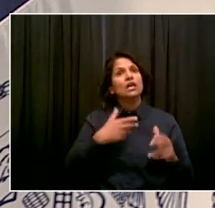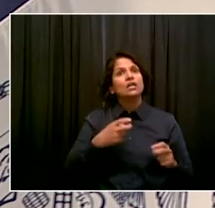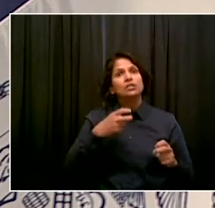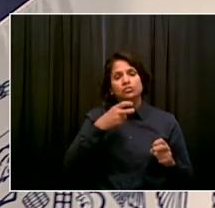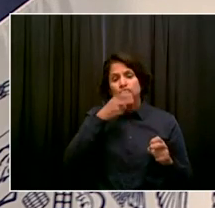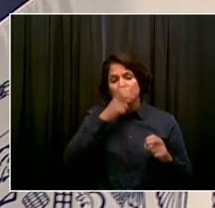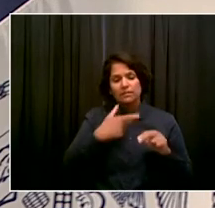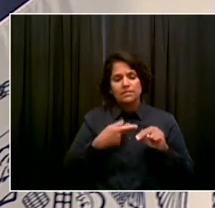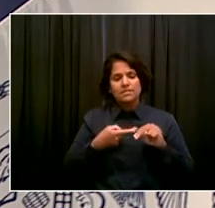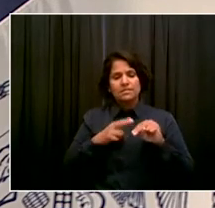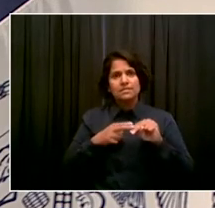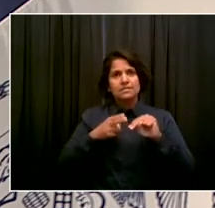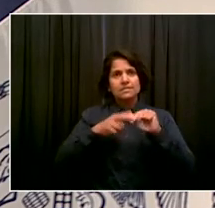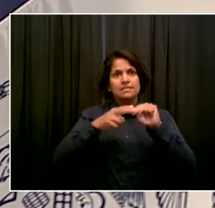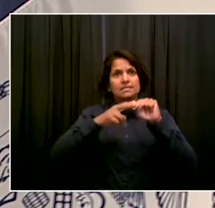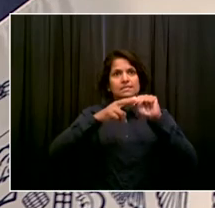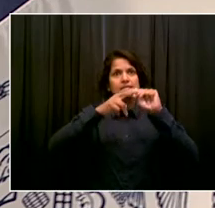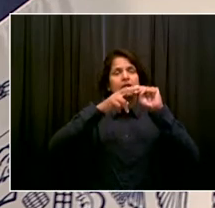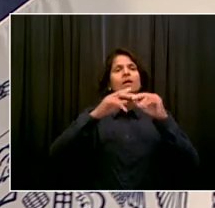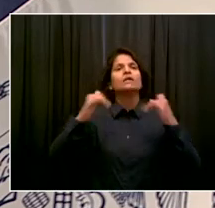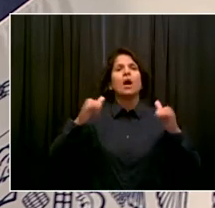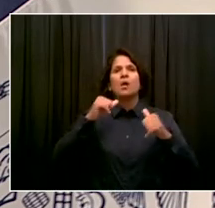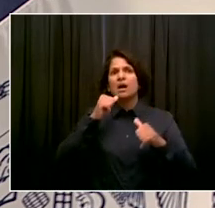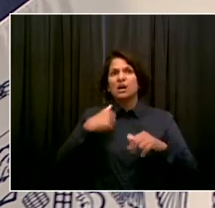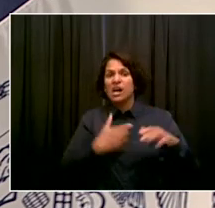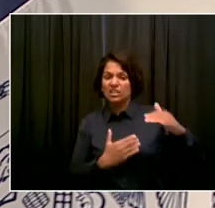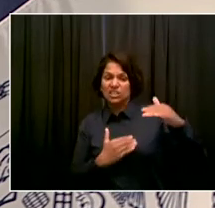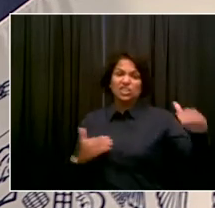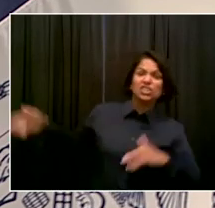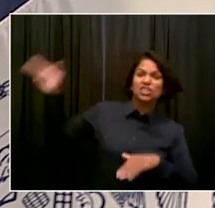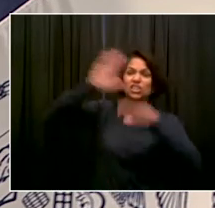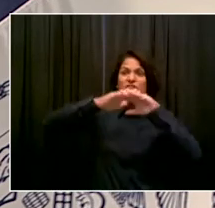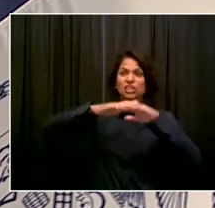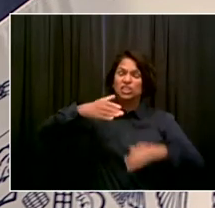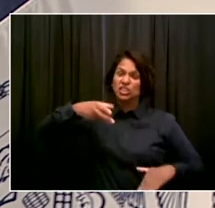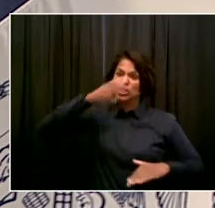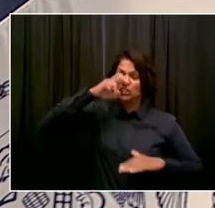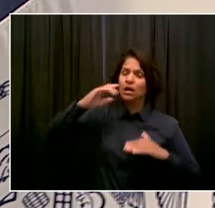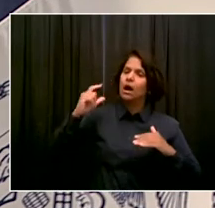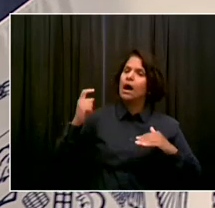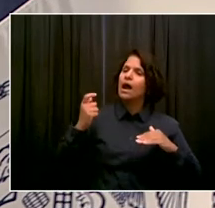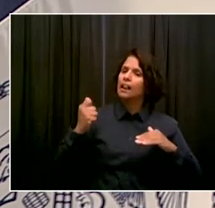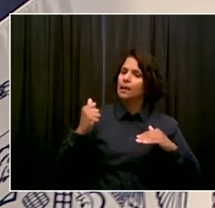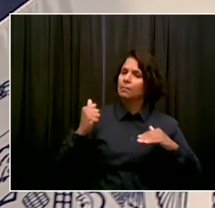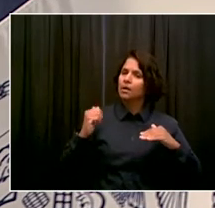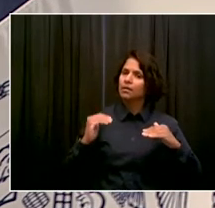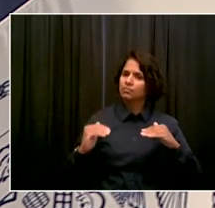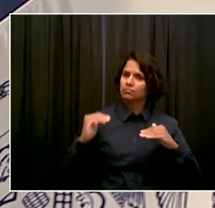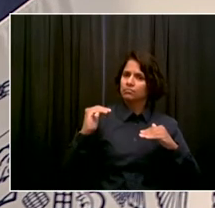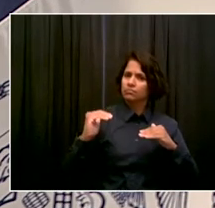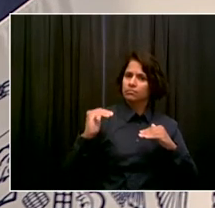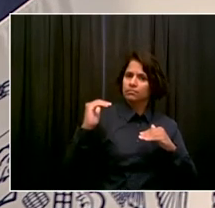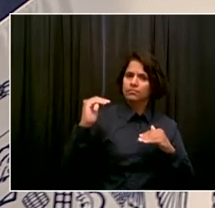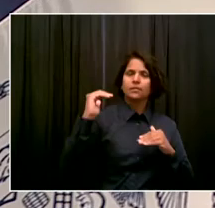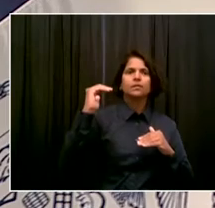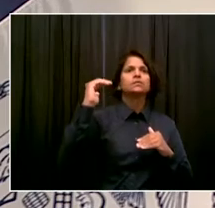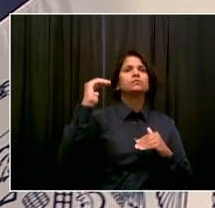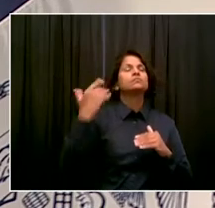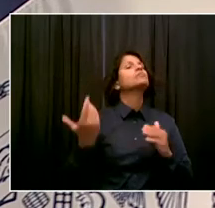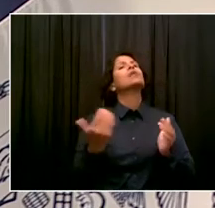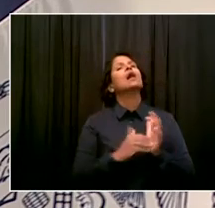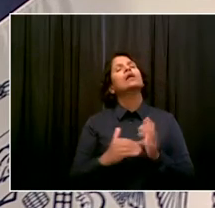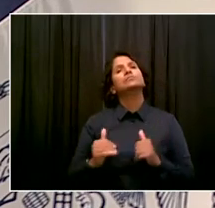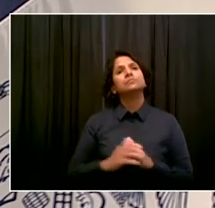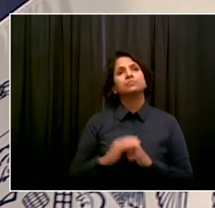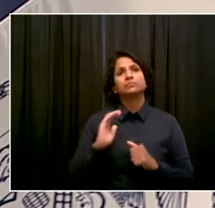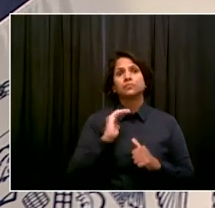But the most important piece is vaccination. I said yesterday, I'm going to say again, our strategy is vaccine-centric. Anything and everything we do is to